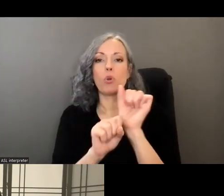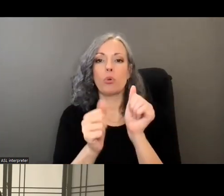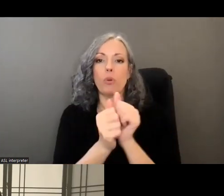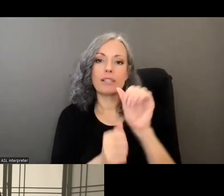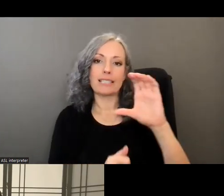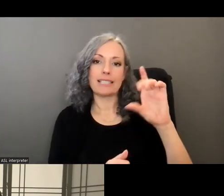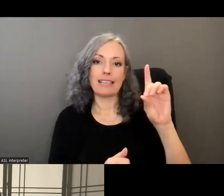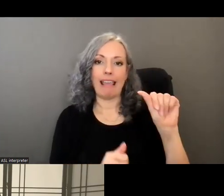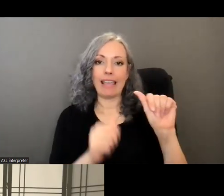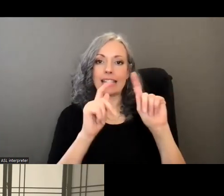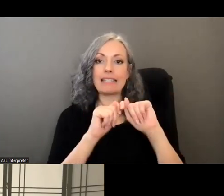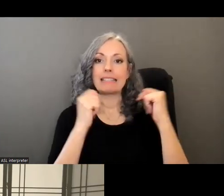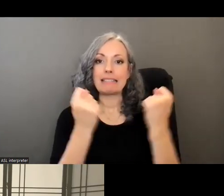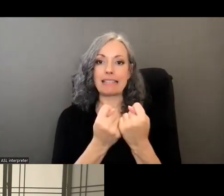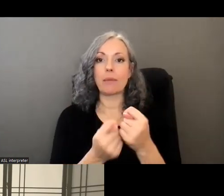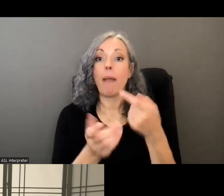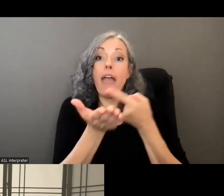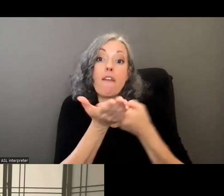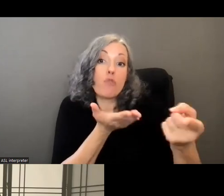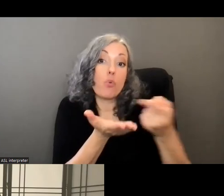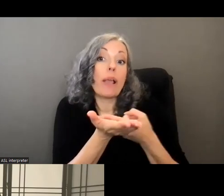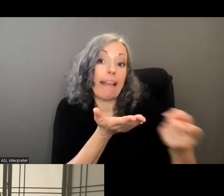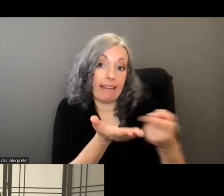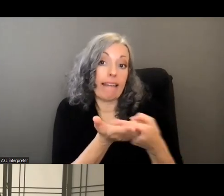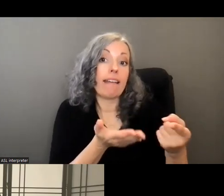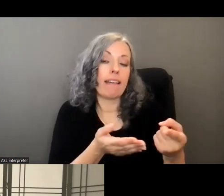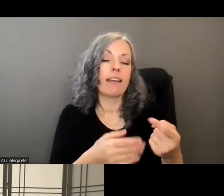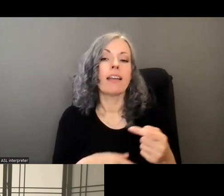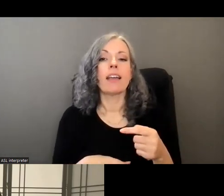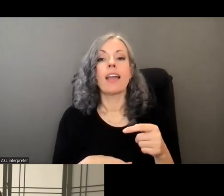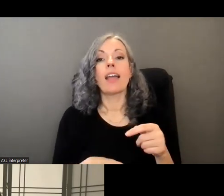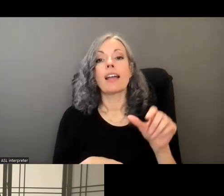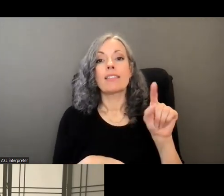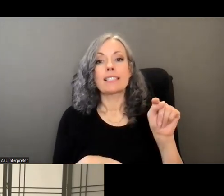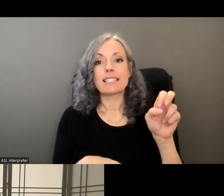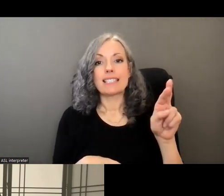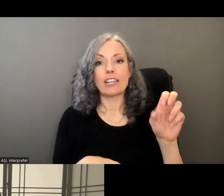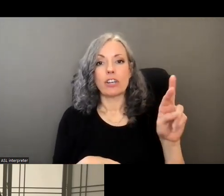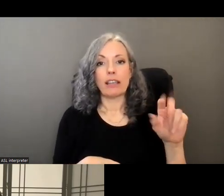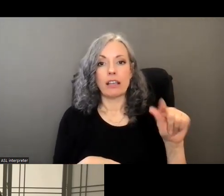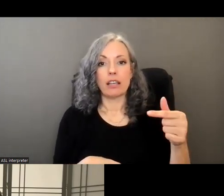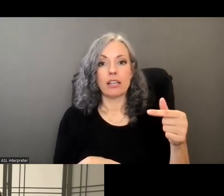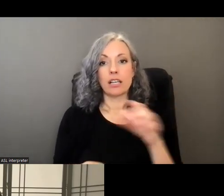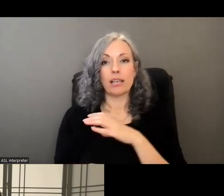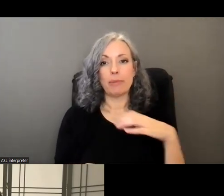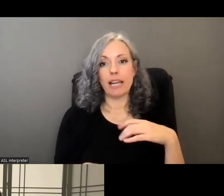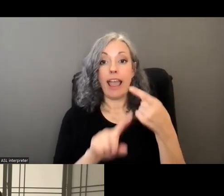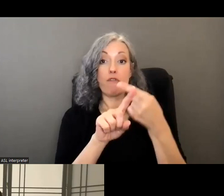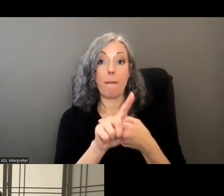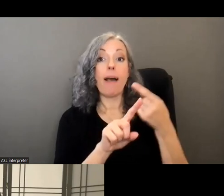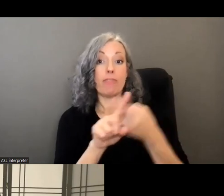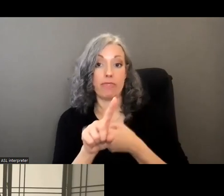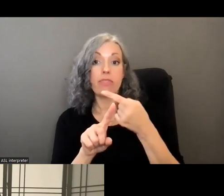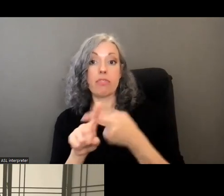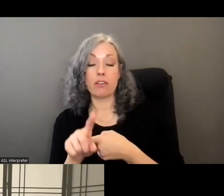team on a weekly basis and the steering committee on a monthly basis so all of that data gets kind of